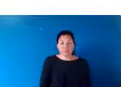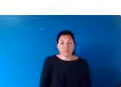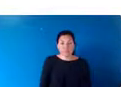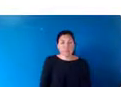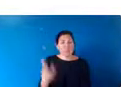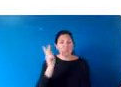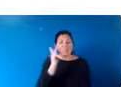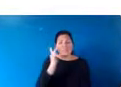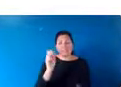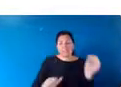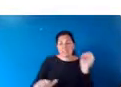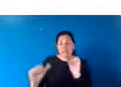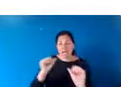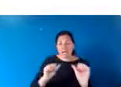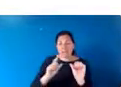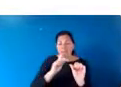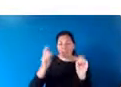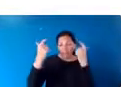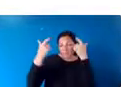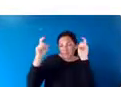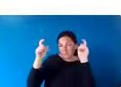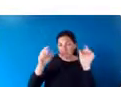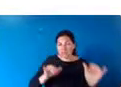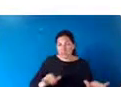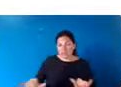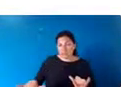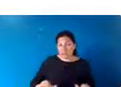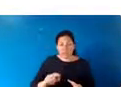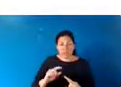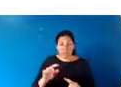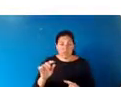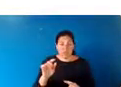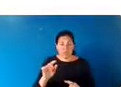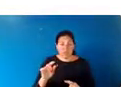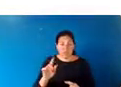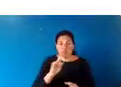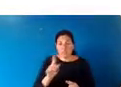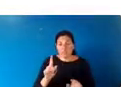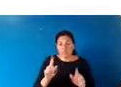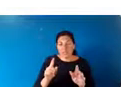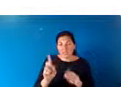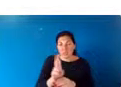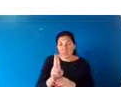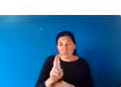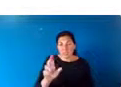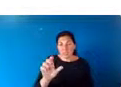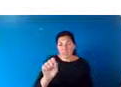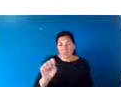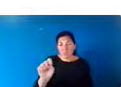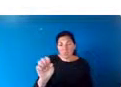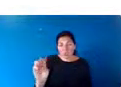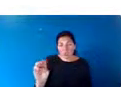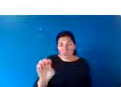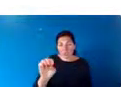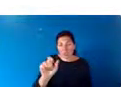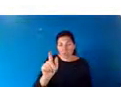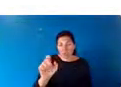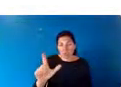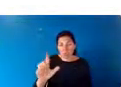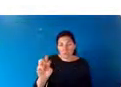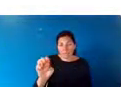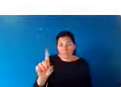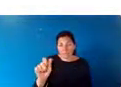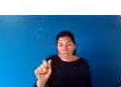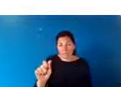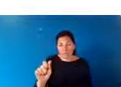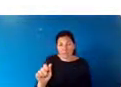declarative in this positive time and taking them again, particularly as expressed through social media. And this is a quote I really like, which is, with a lot at stake, it's wise to be